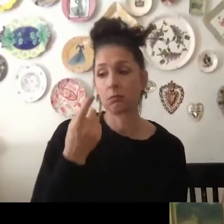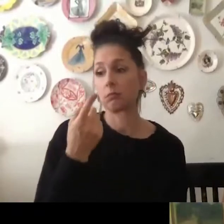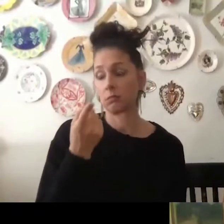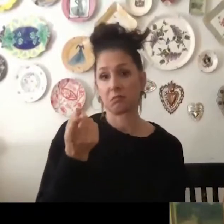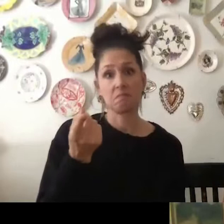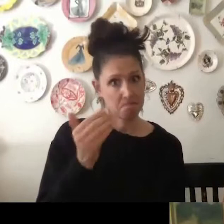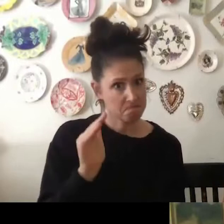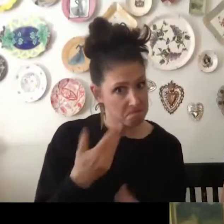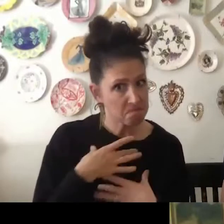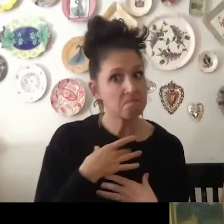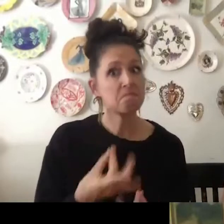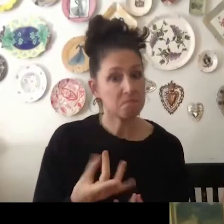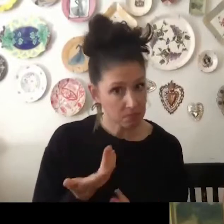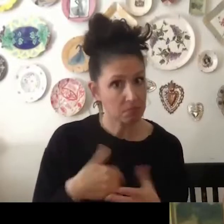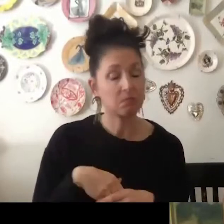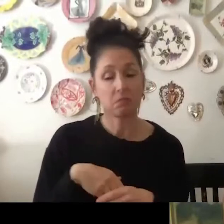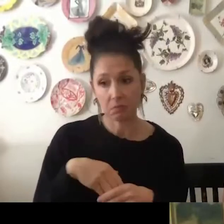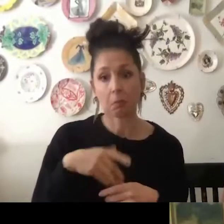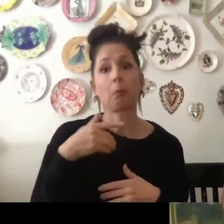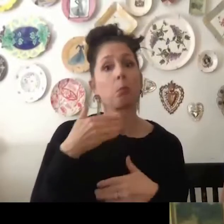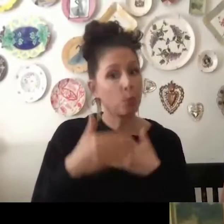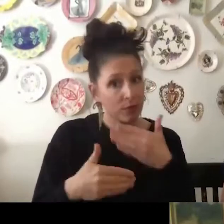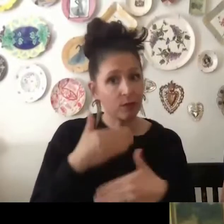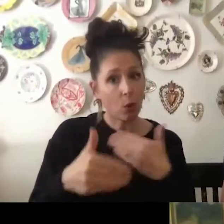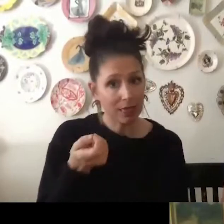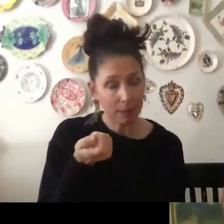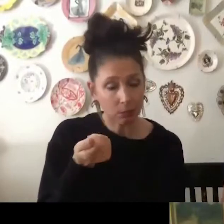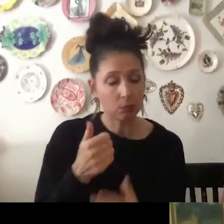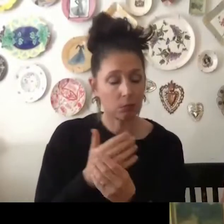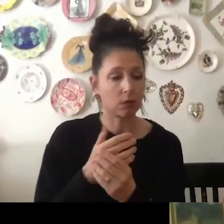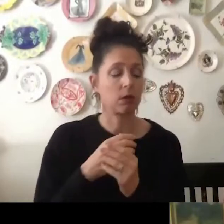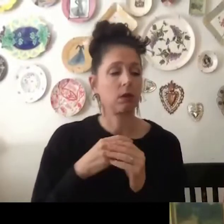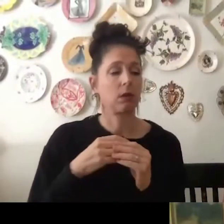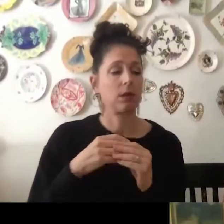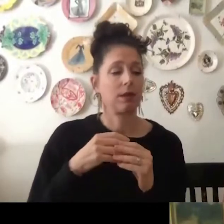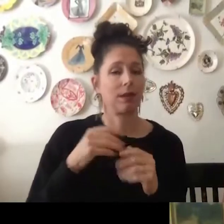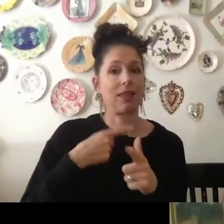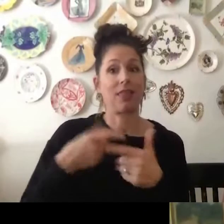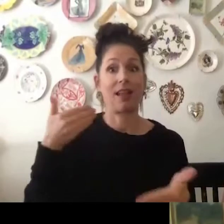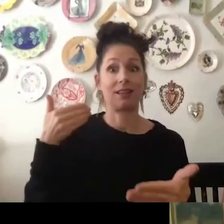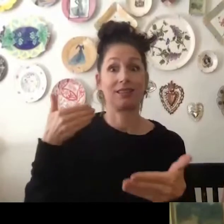one production company, they seemed interested, and we were moving forward a little bit.